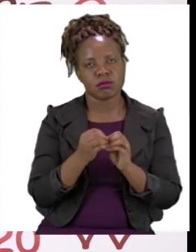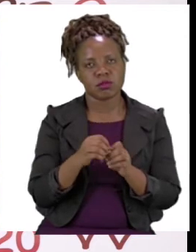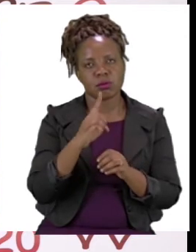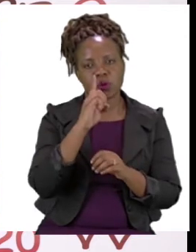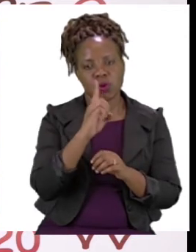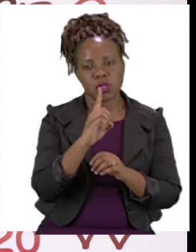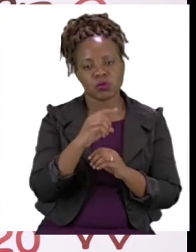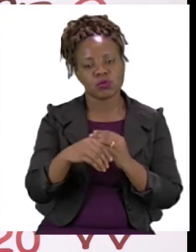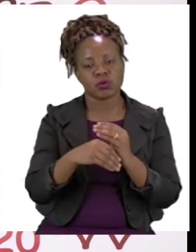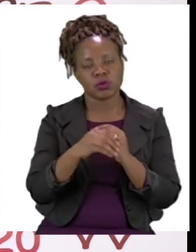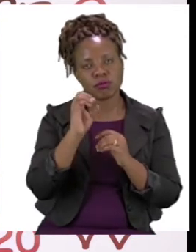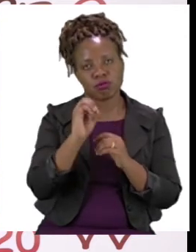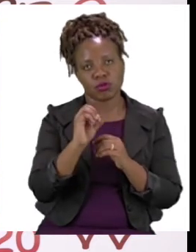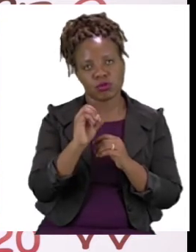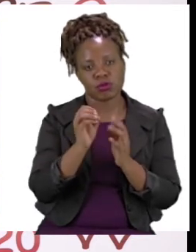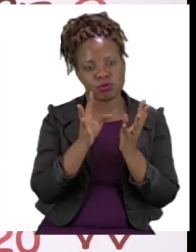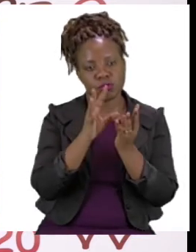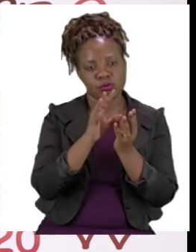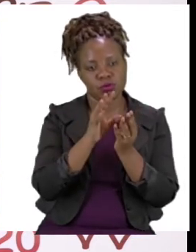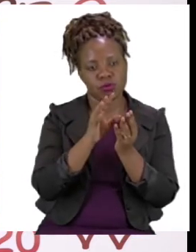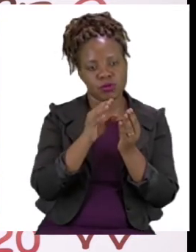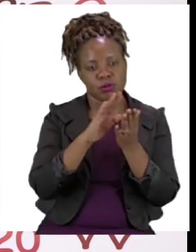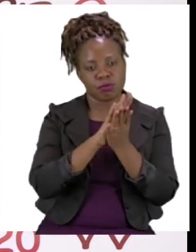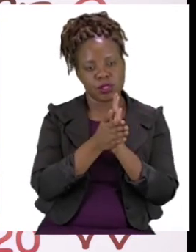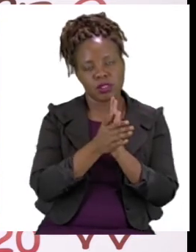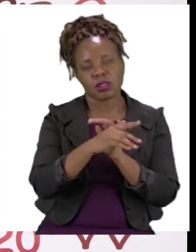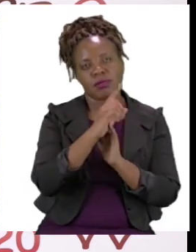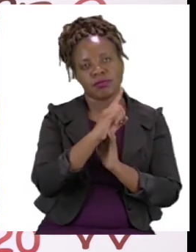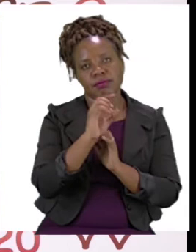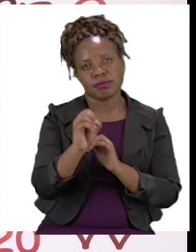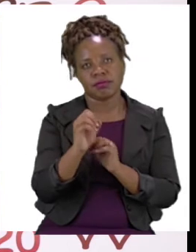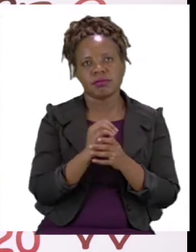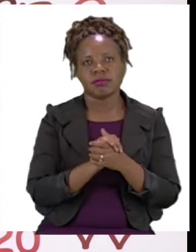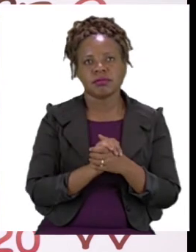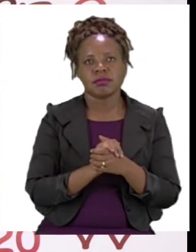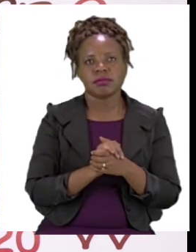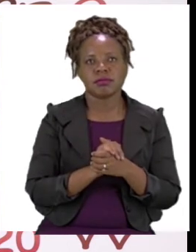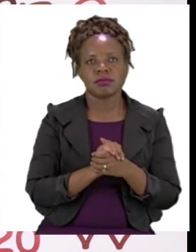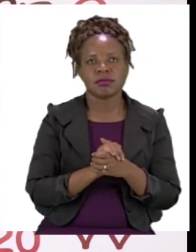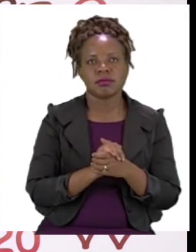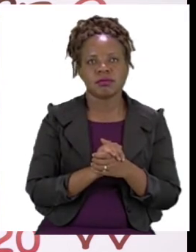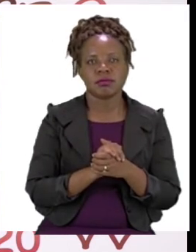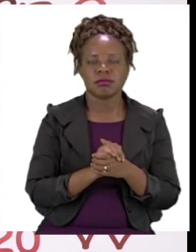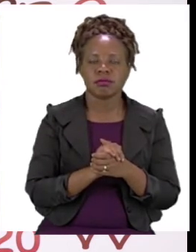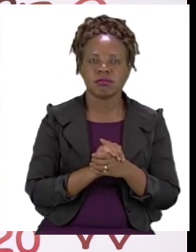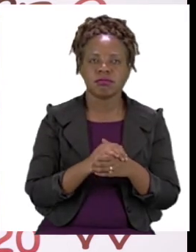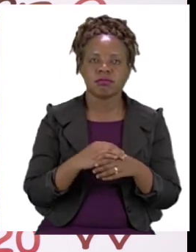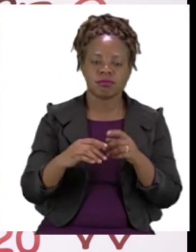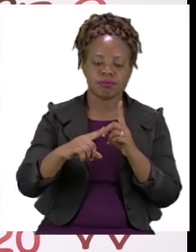going to add our 0 to make it 10. So now it says 10 plus